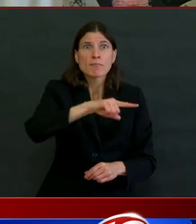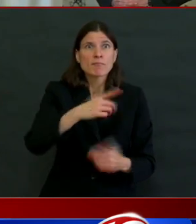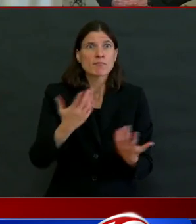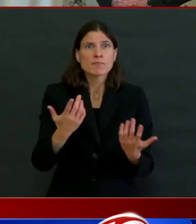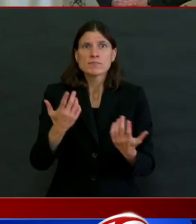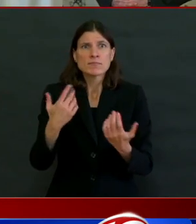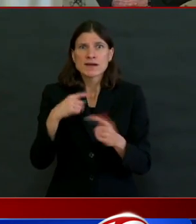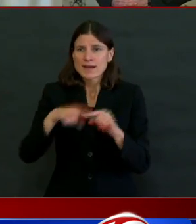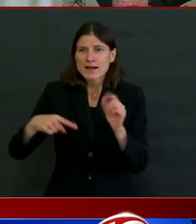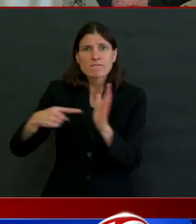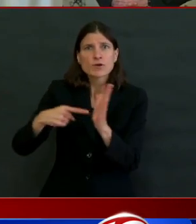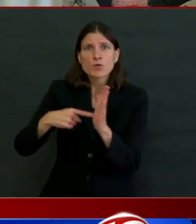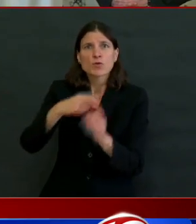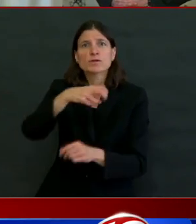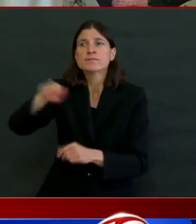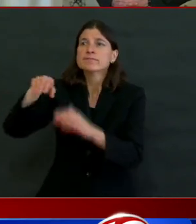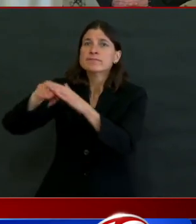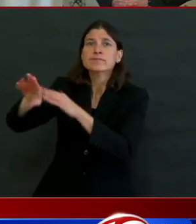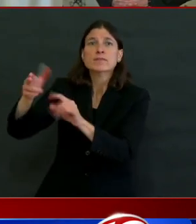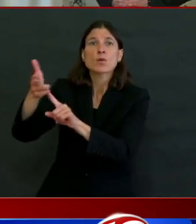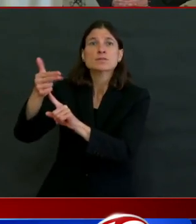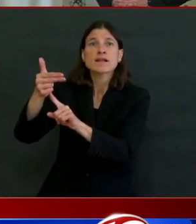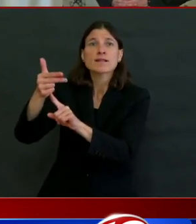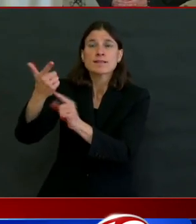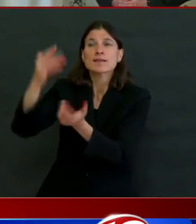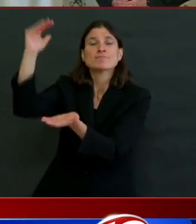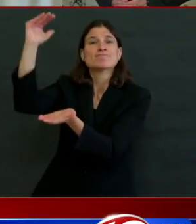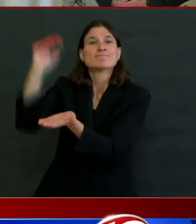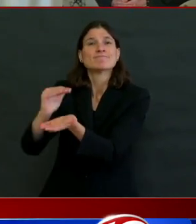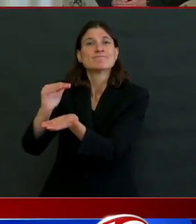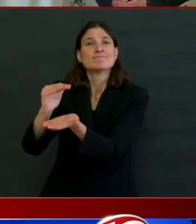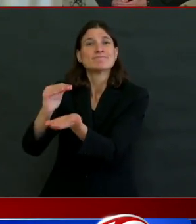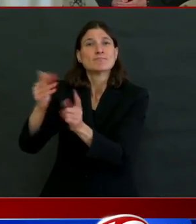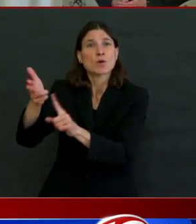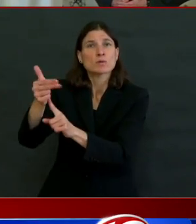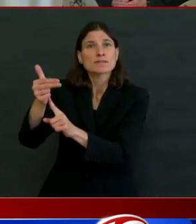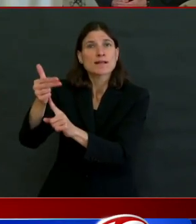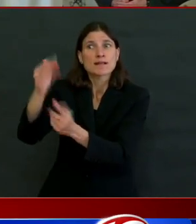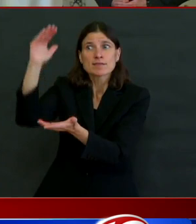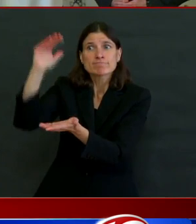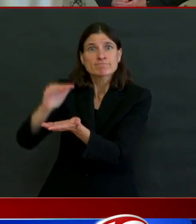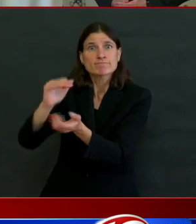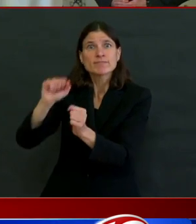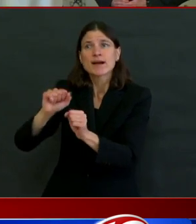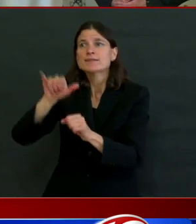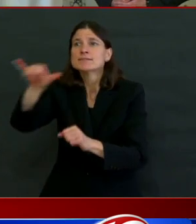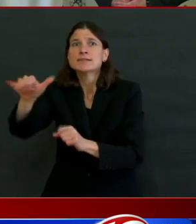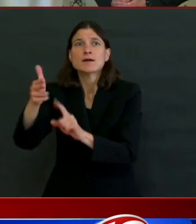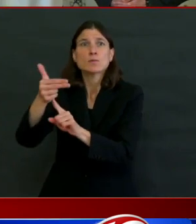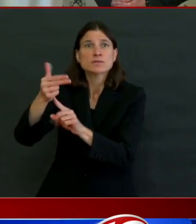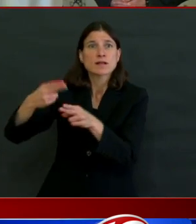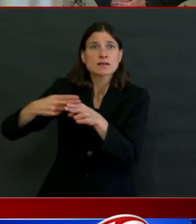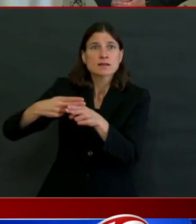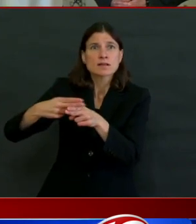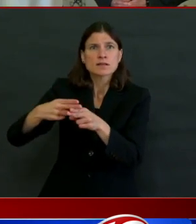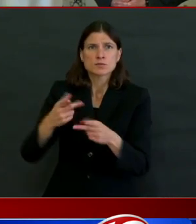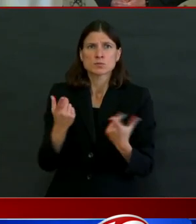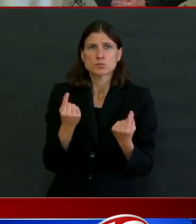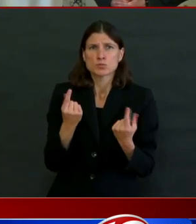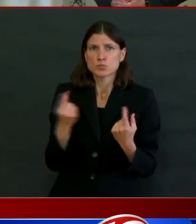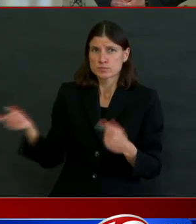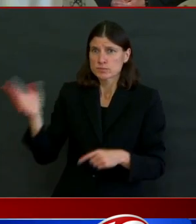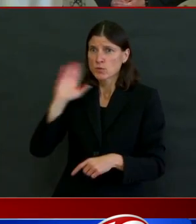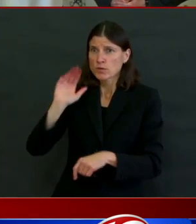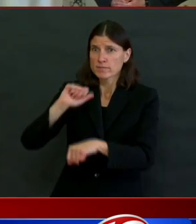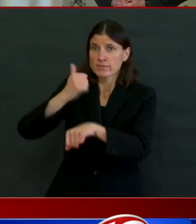RI Havens. Are you considering ways to make these rooms or housing free to those who don't have the financial means to pay for